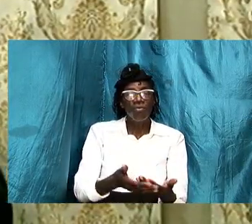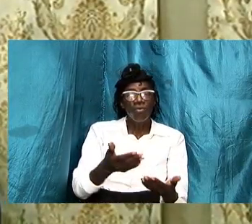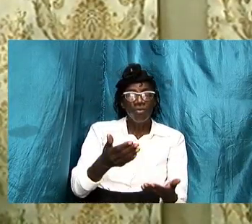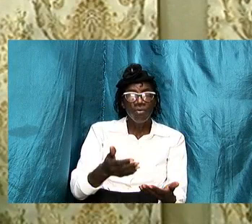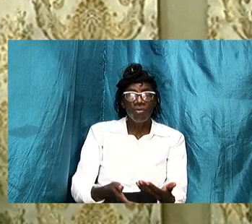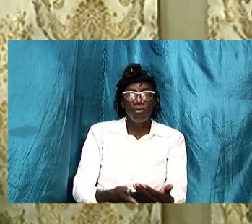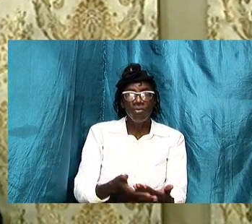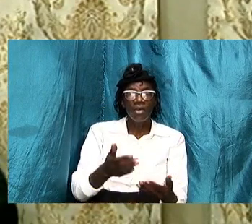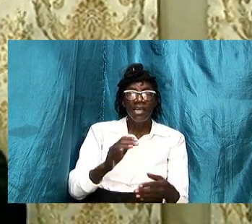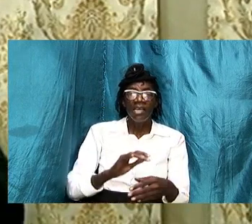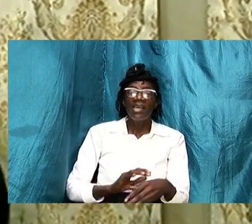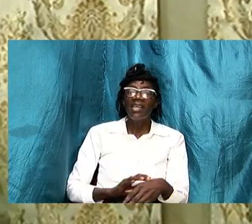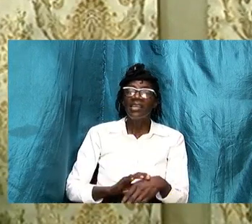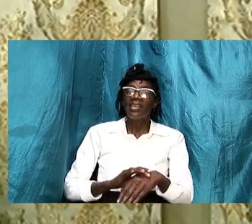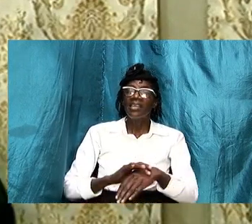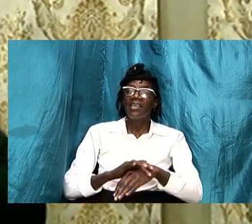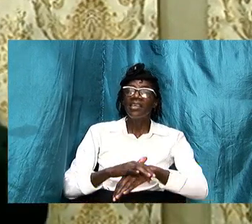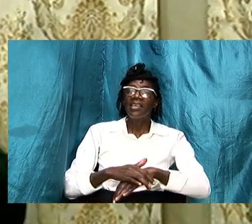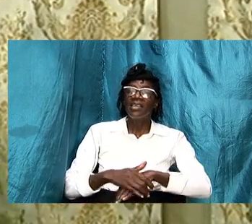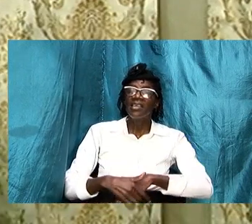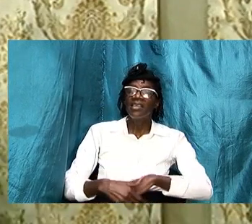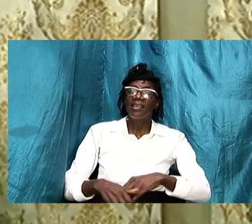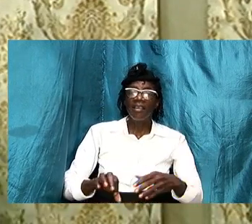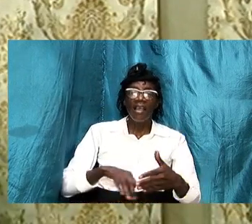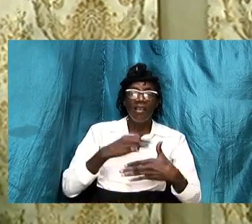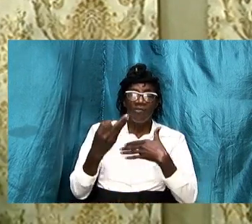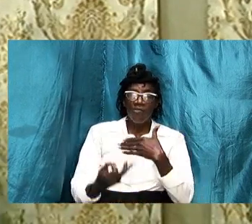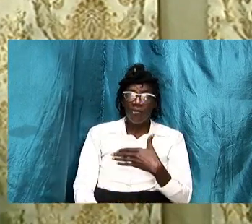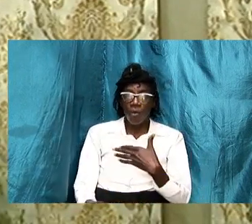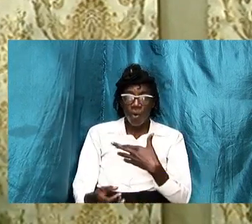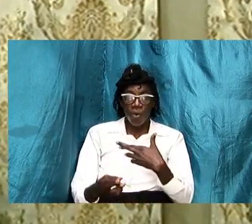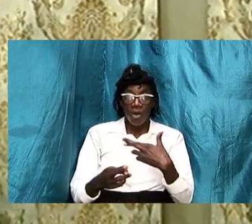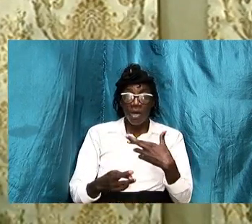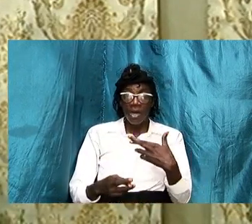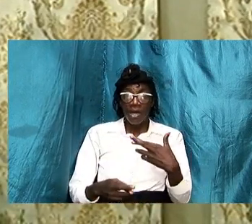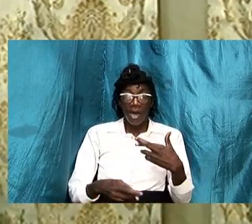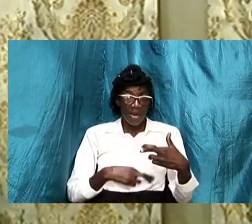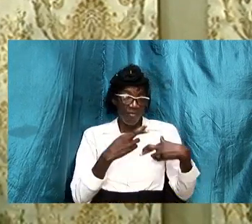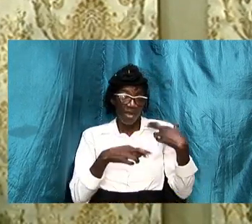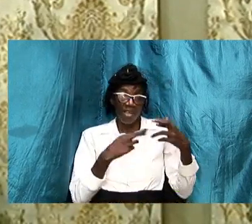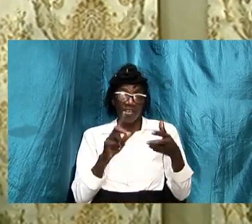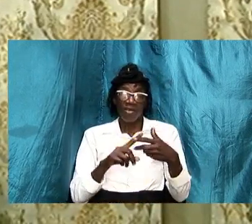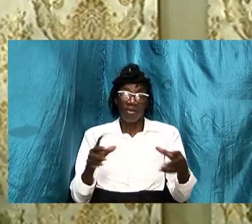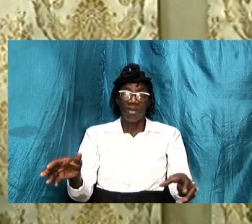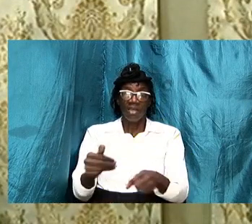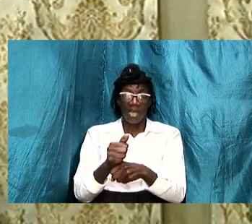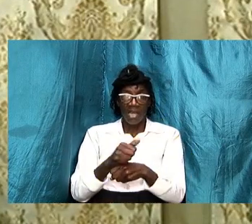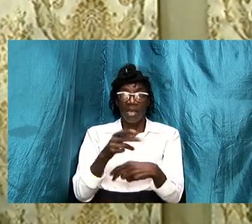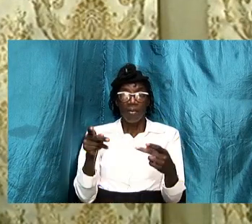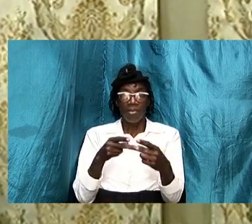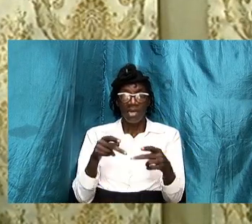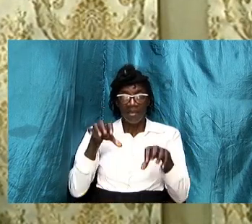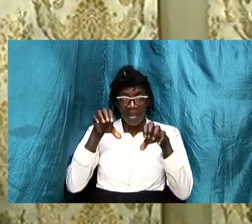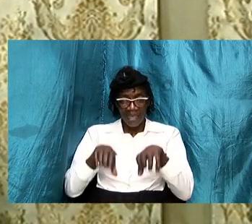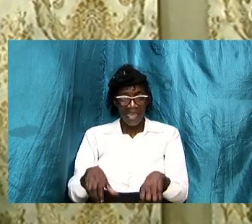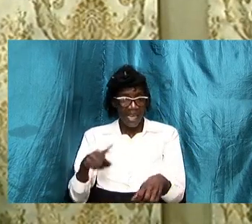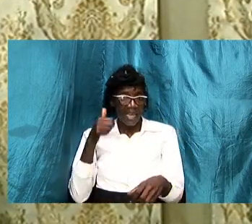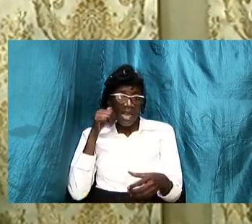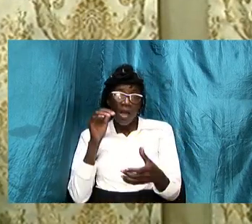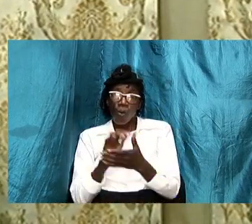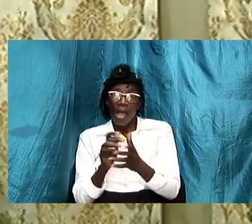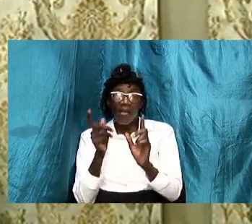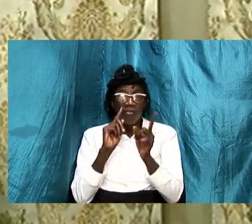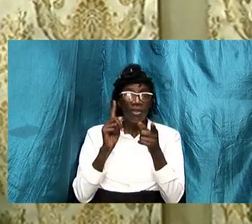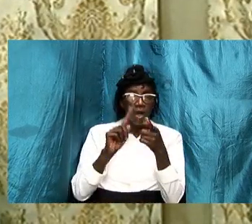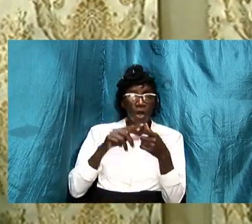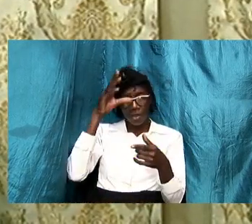relationship to take place can a wife talk to her husband and relate to